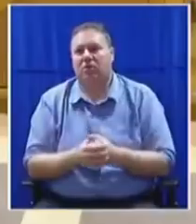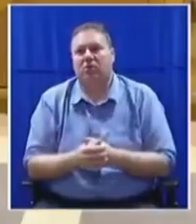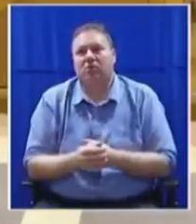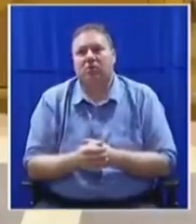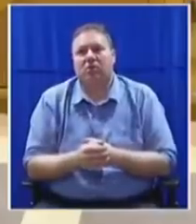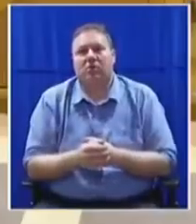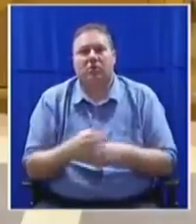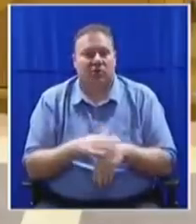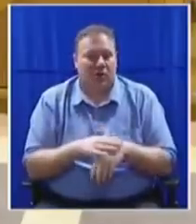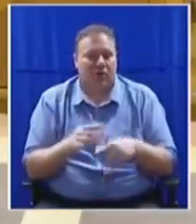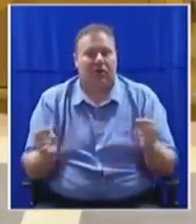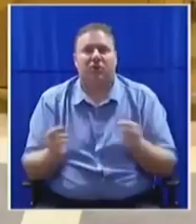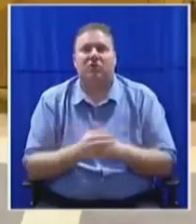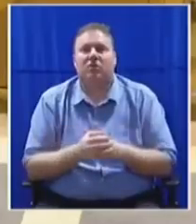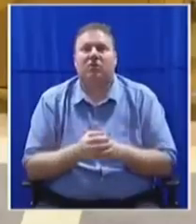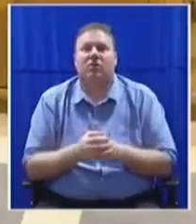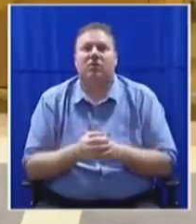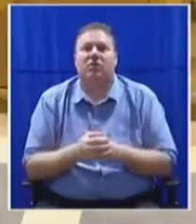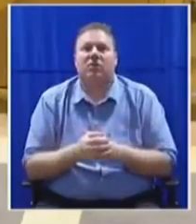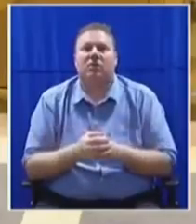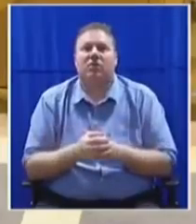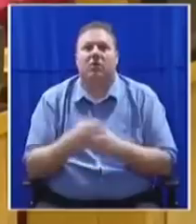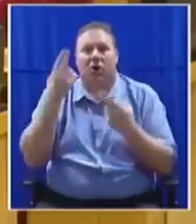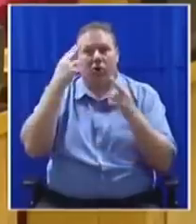expired. Honourable Tlengwa,